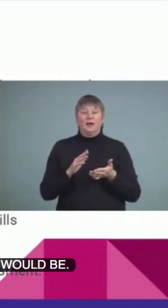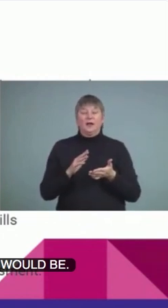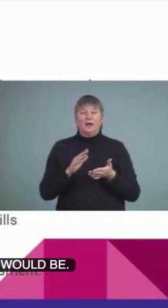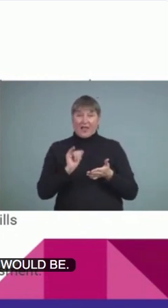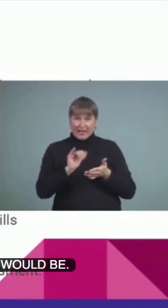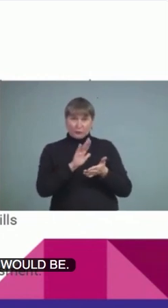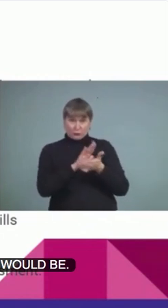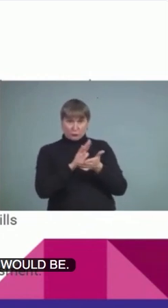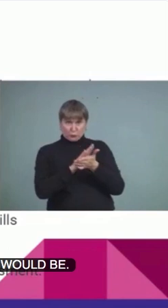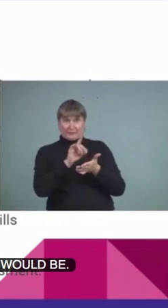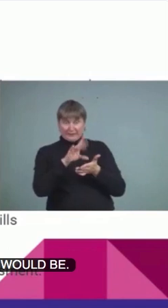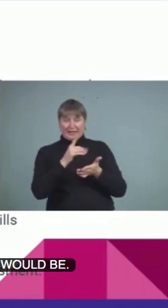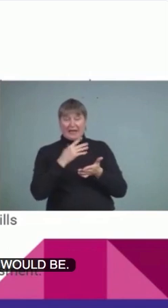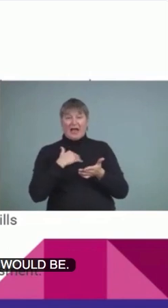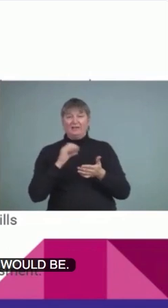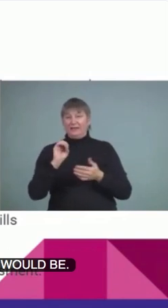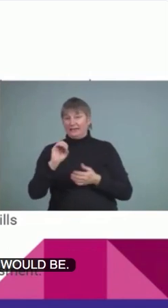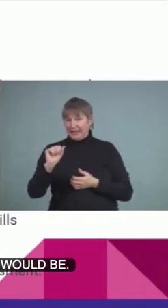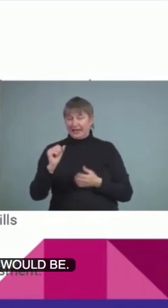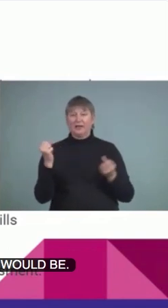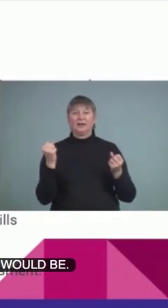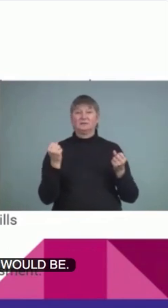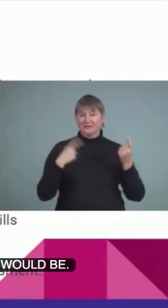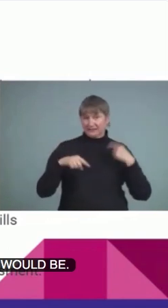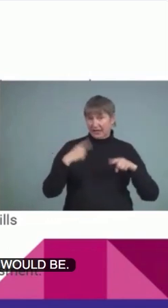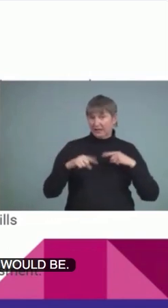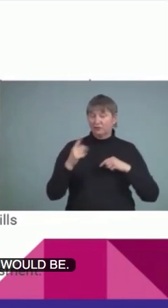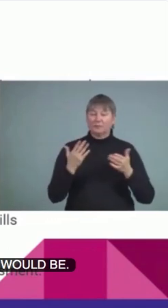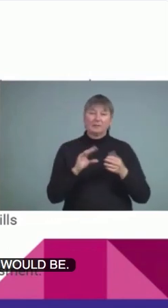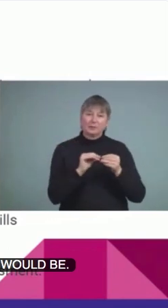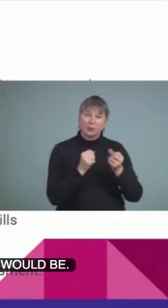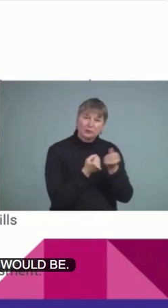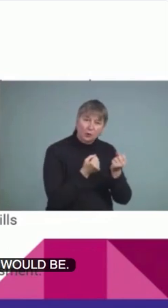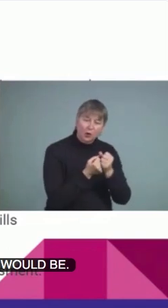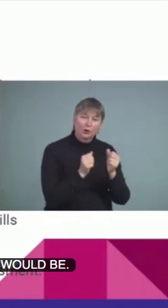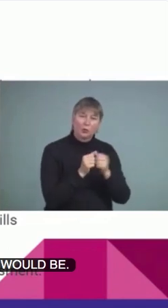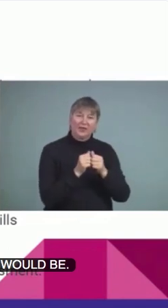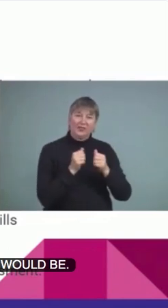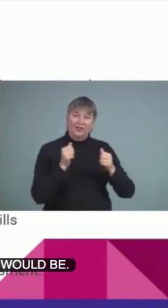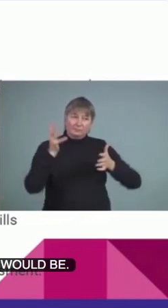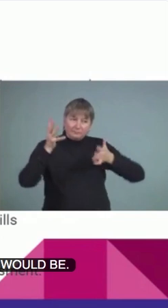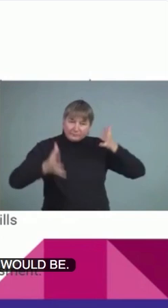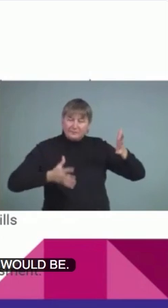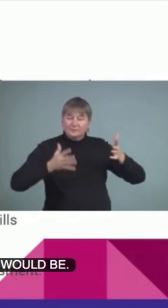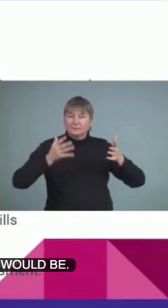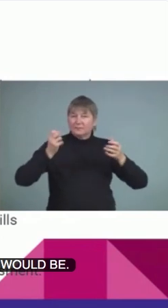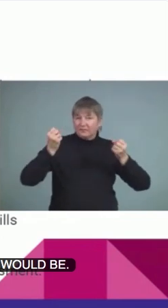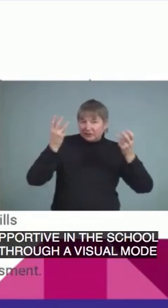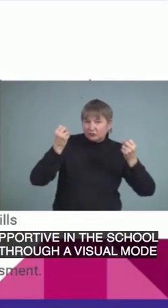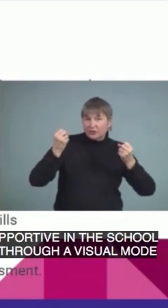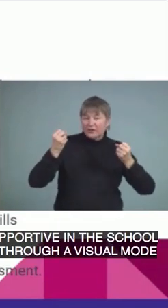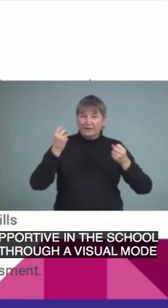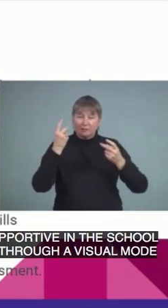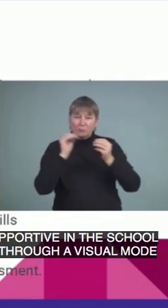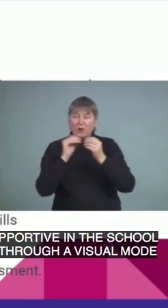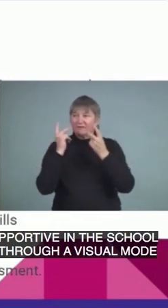that can maybe bring some support through a visual mode for her to access some higher level vocabulary